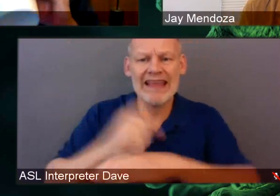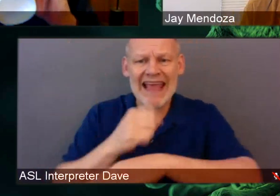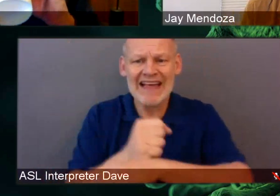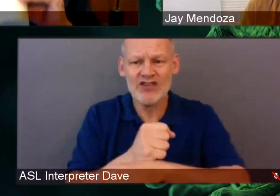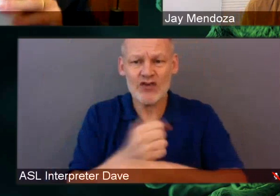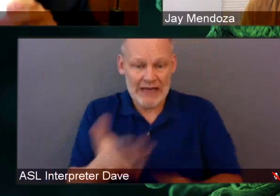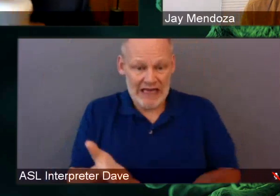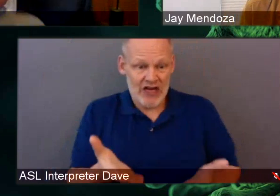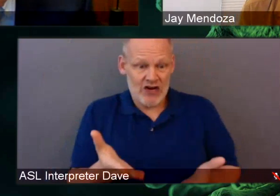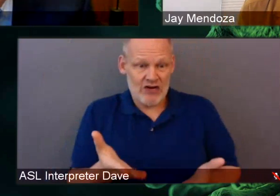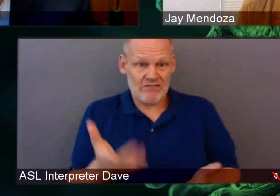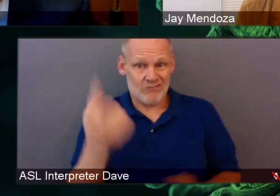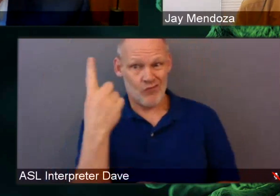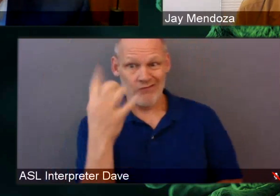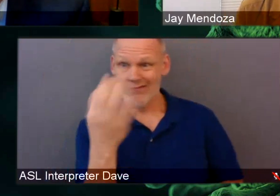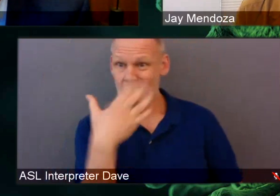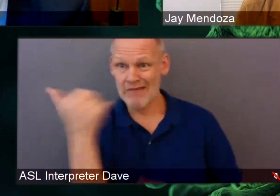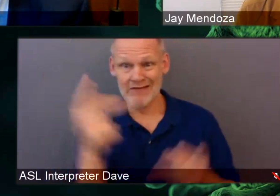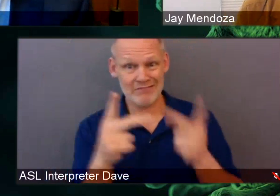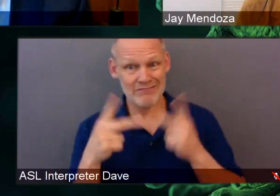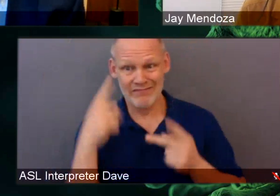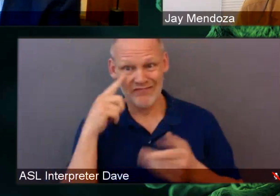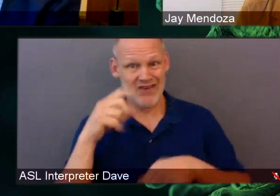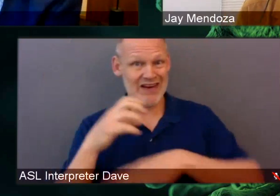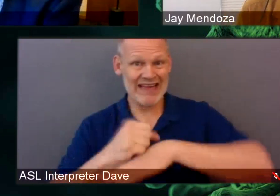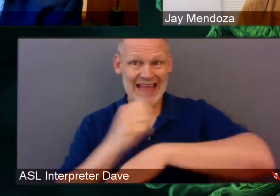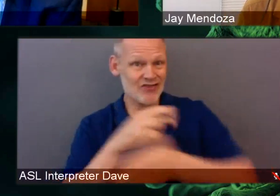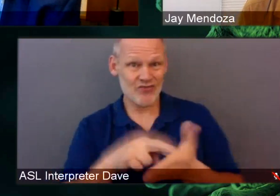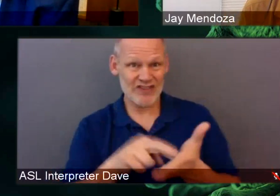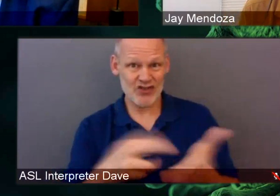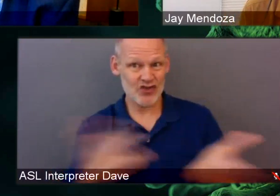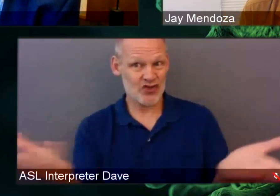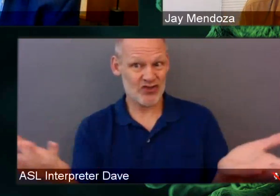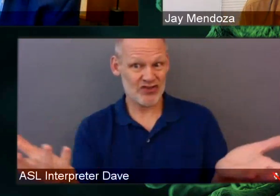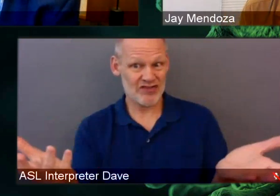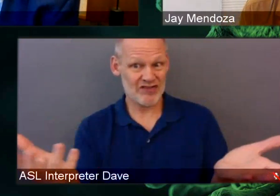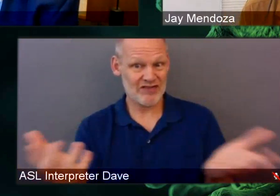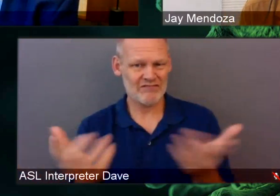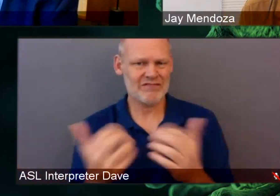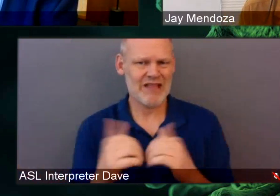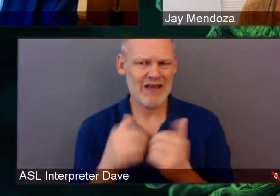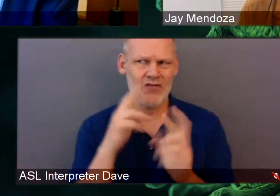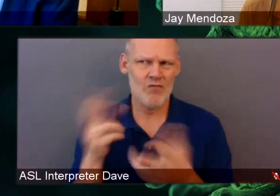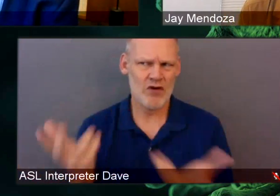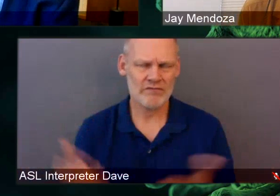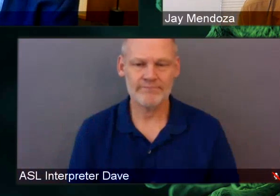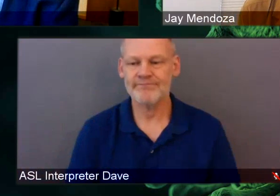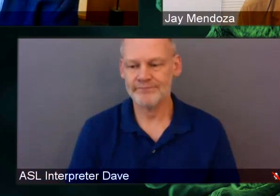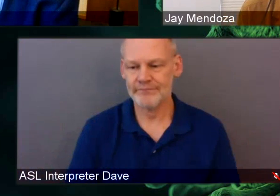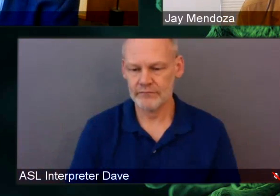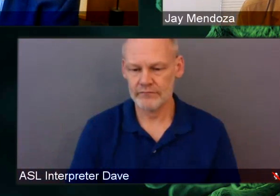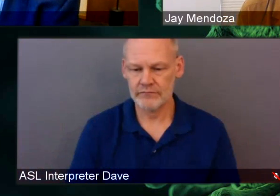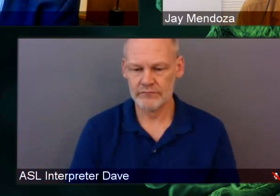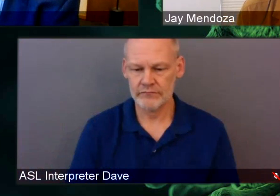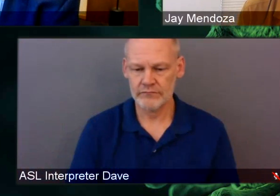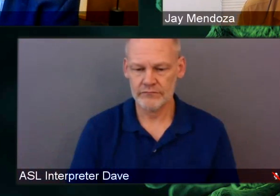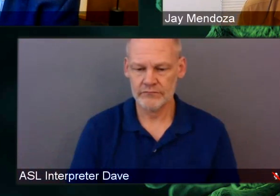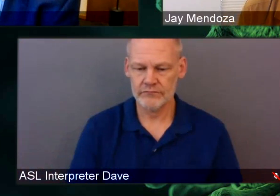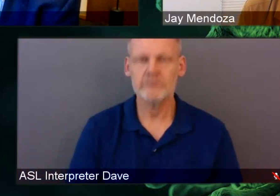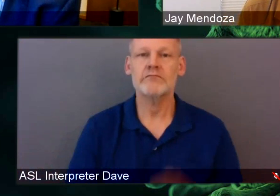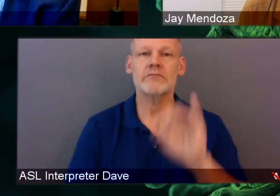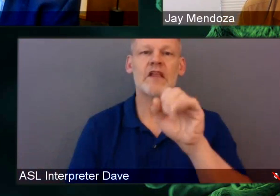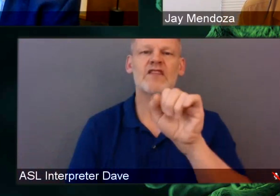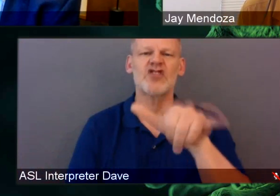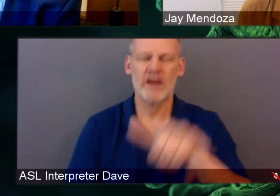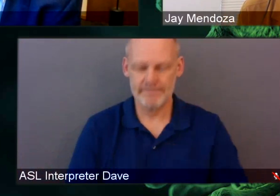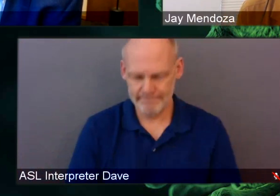It's a great question, Tom. And I appreciate your attention to this important matter. Well, just like, you know, many other places in the